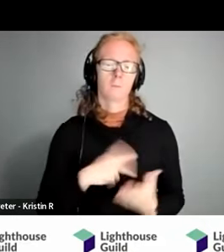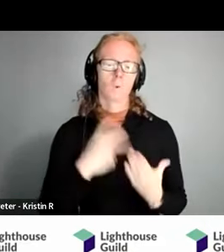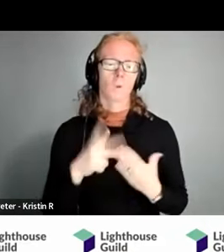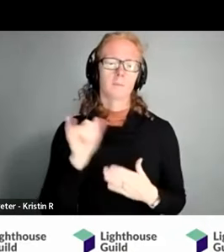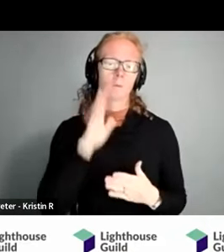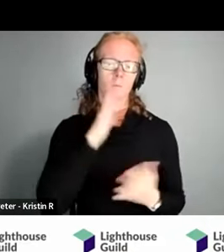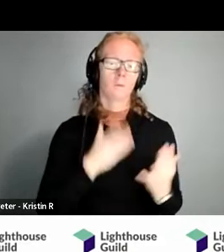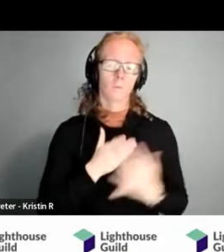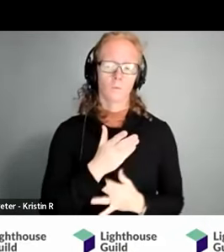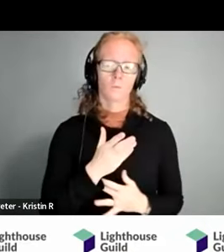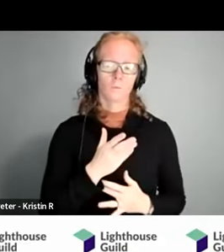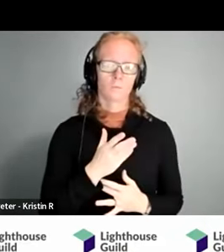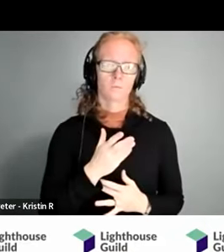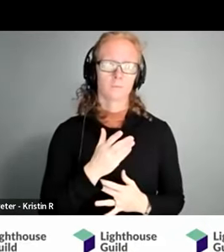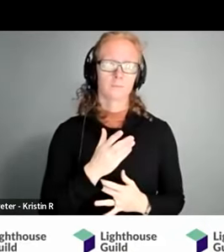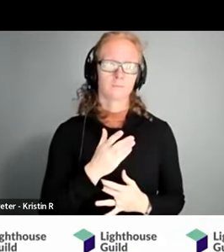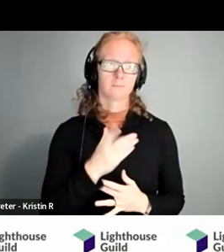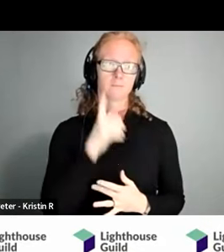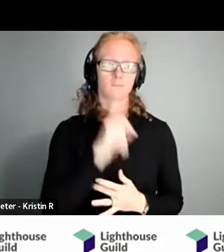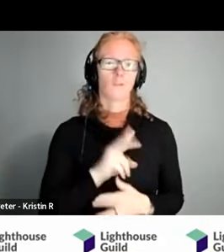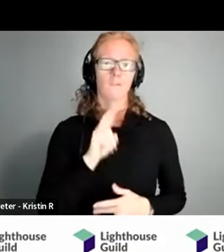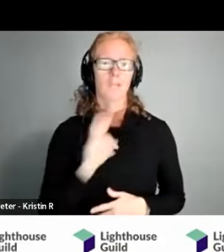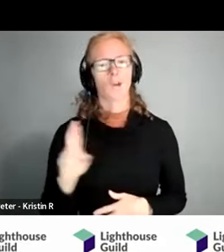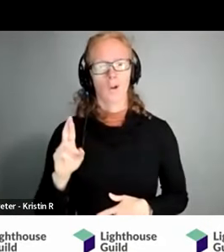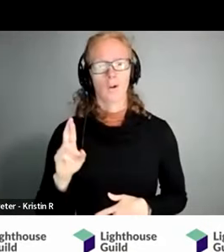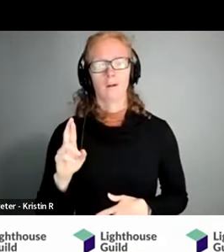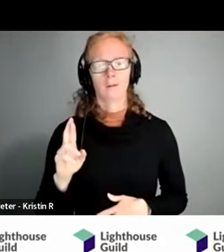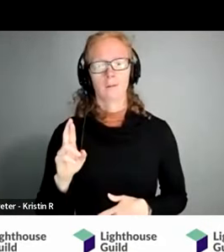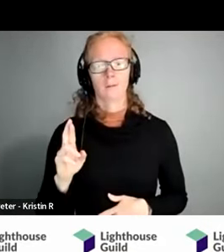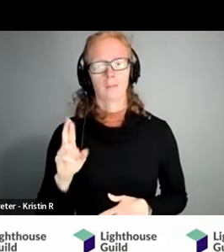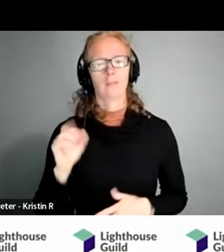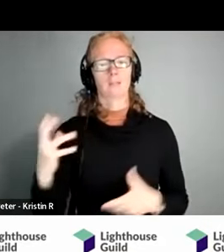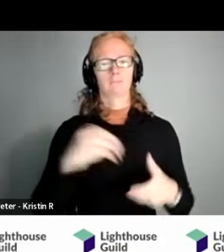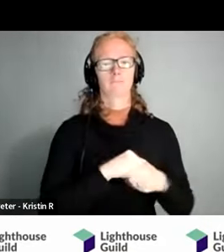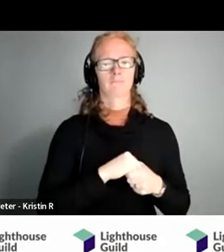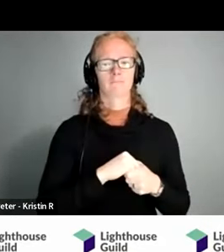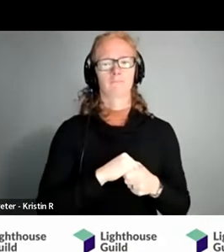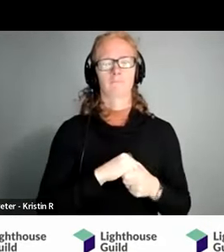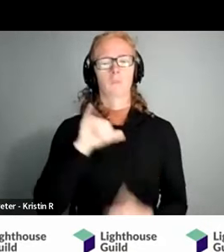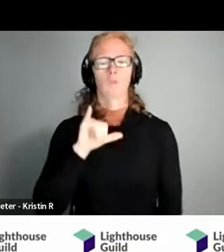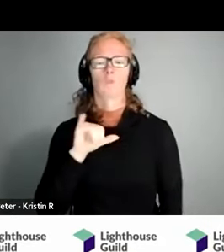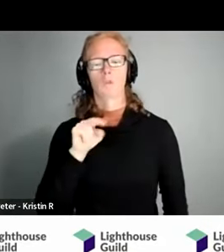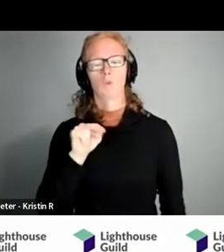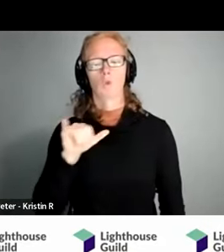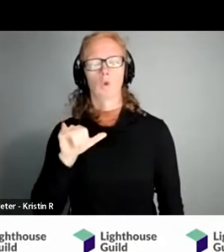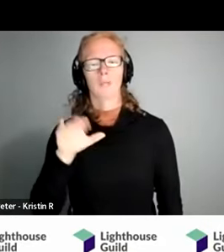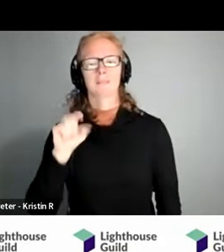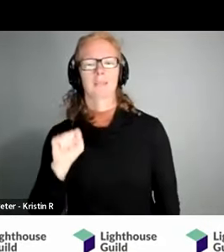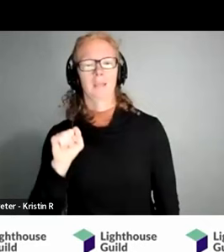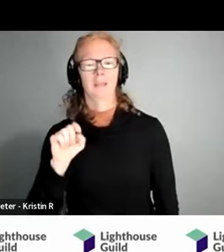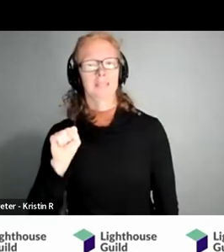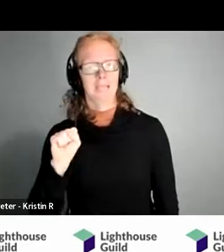go through for um vocational rehabilitation who are part of the new york state commission for the blind great